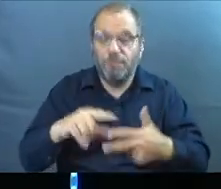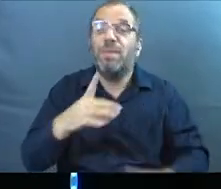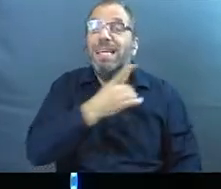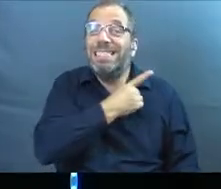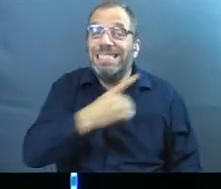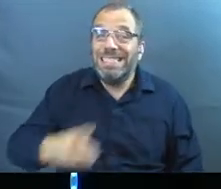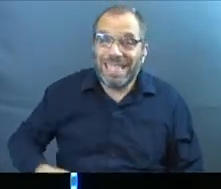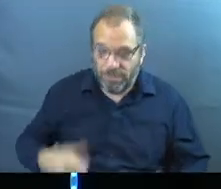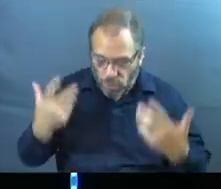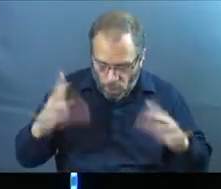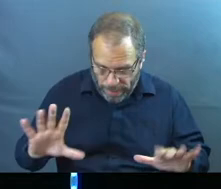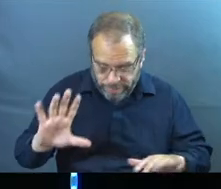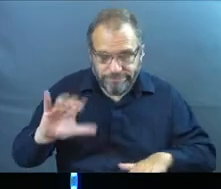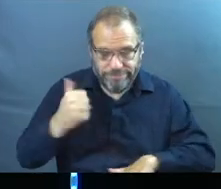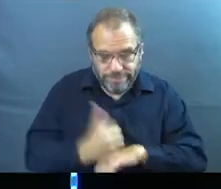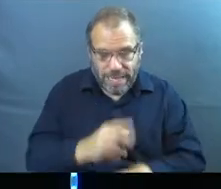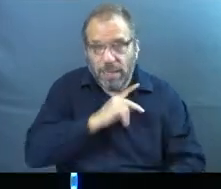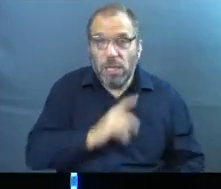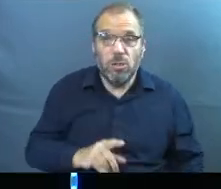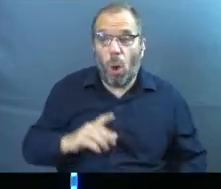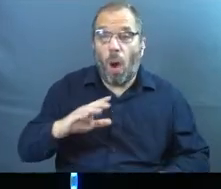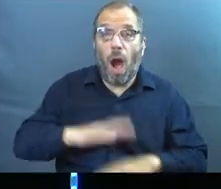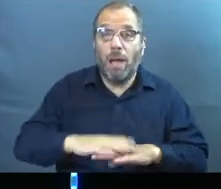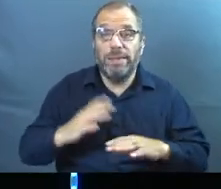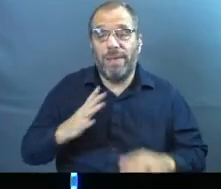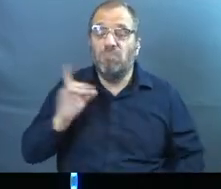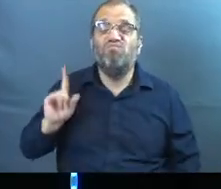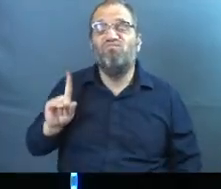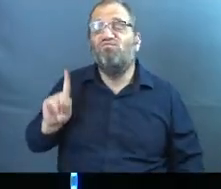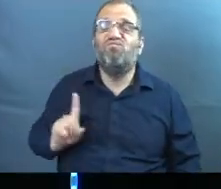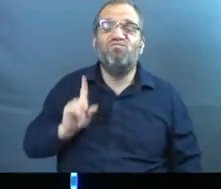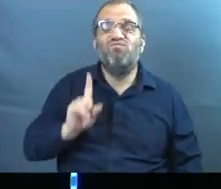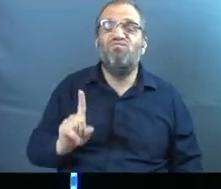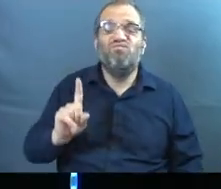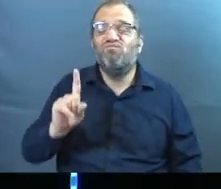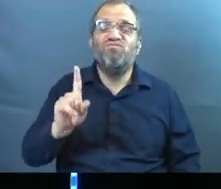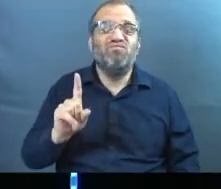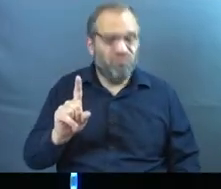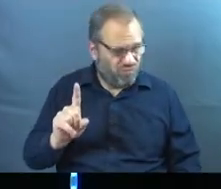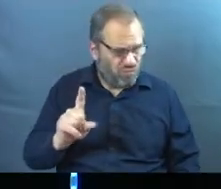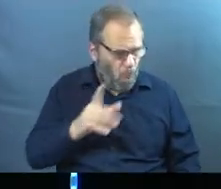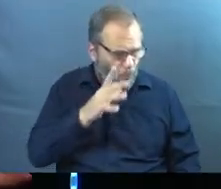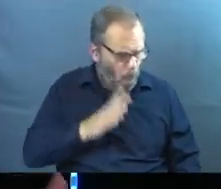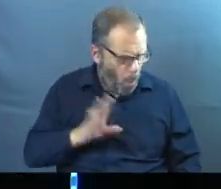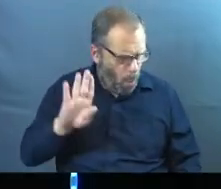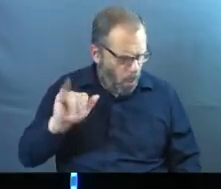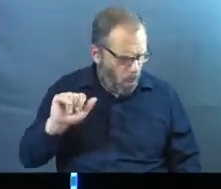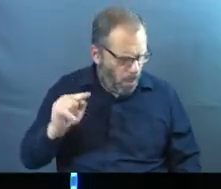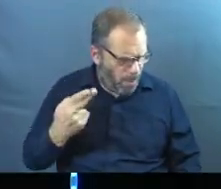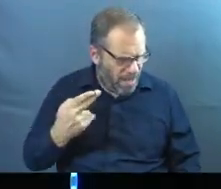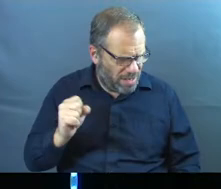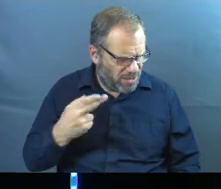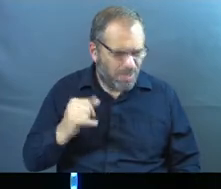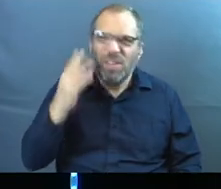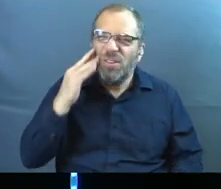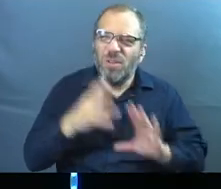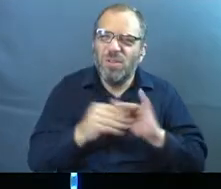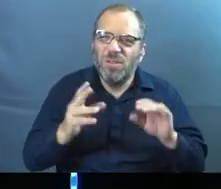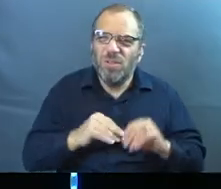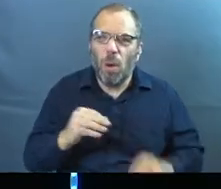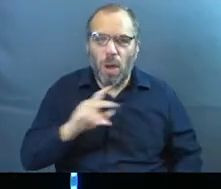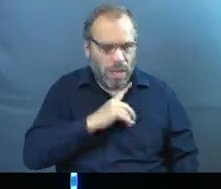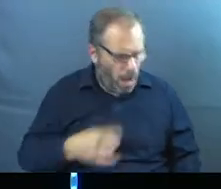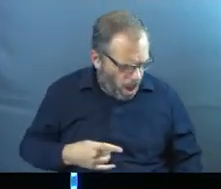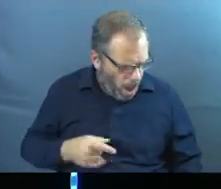David is king already, and one day he's walking on top of his palace on the rooftop. He sees a woman named Bathsheba. If you know the story, you know